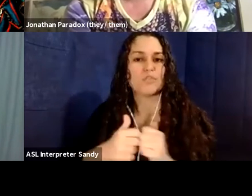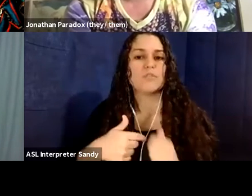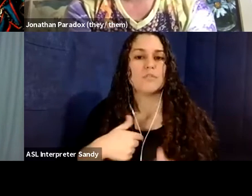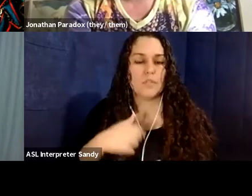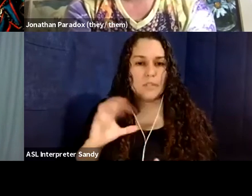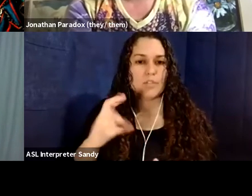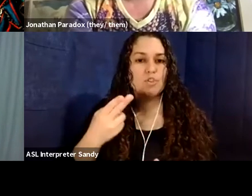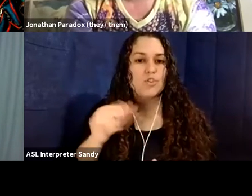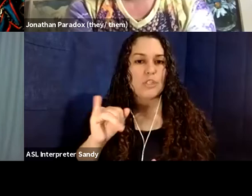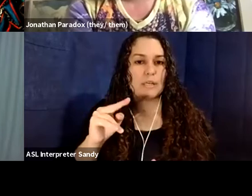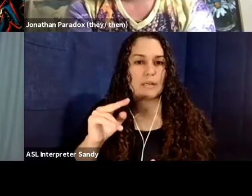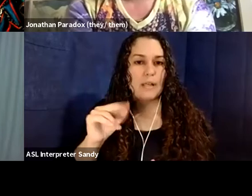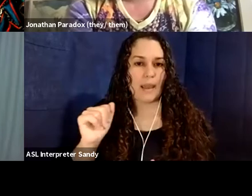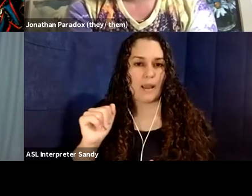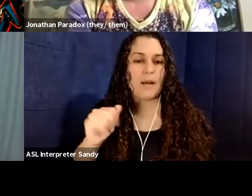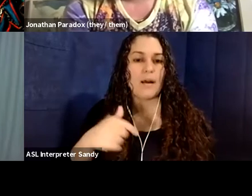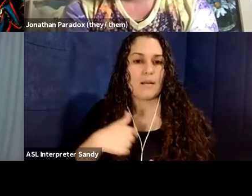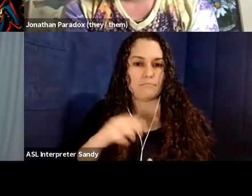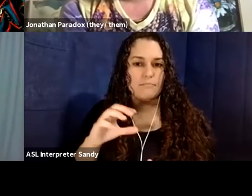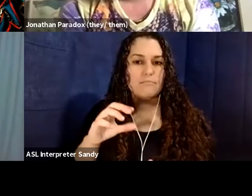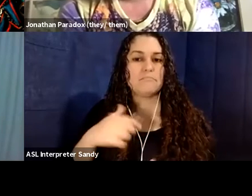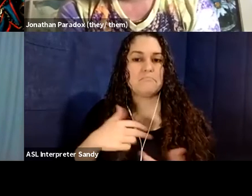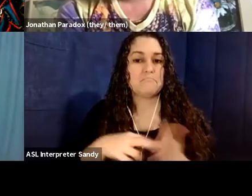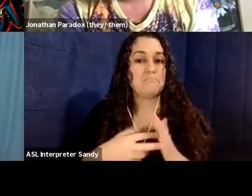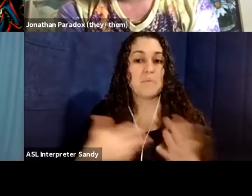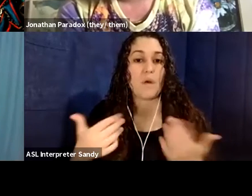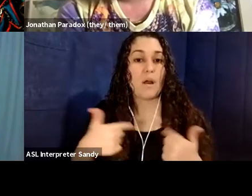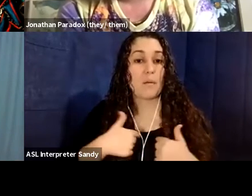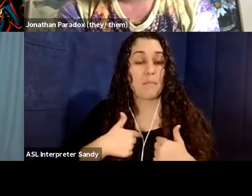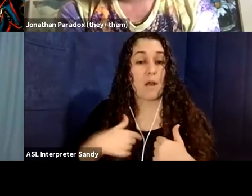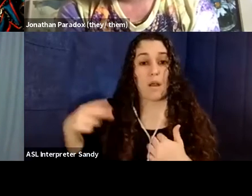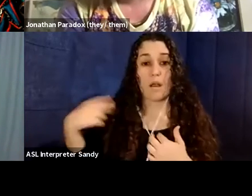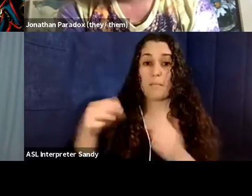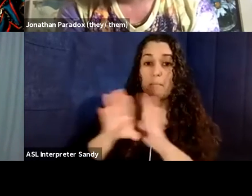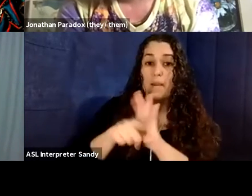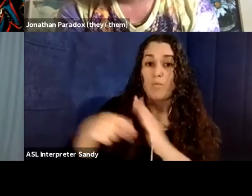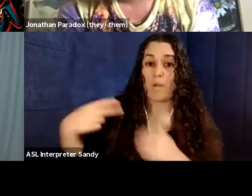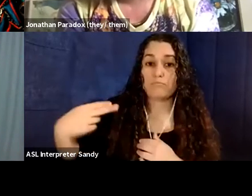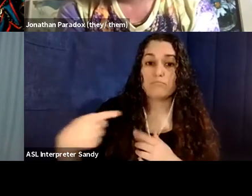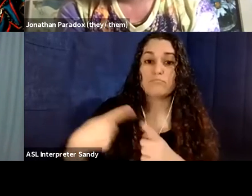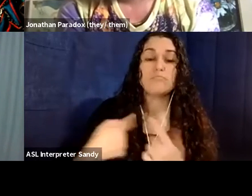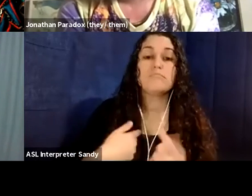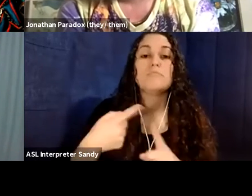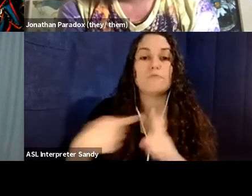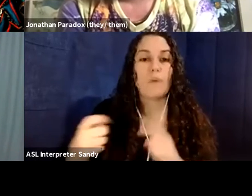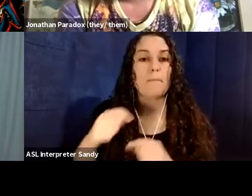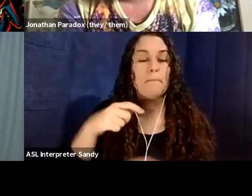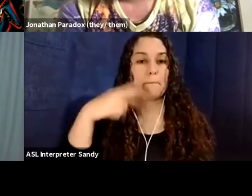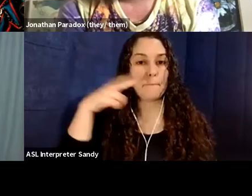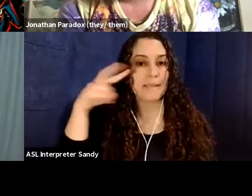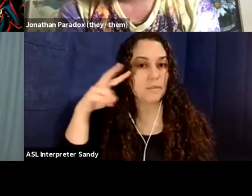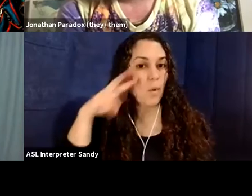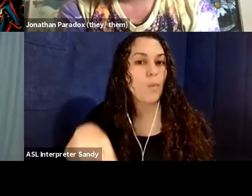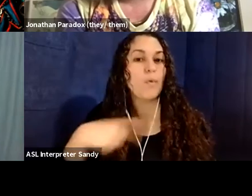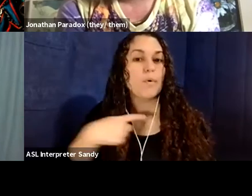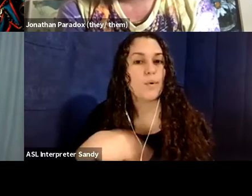as someone who identifies as Chicana, meaning, um, my ethnic heritage is from Mexico. Um, and recognizing